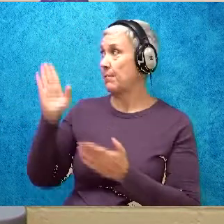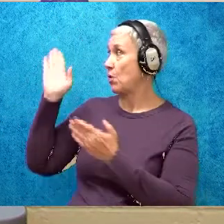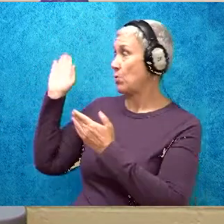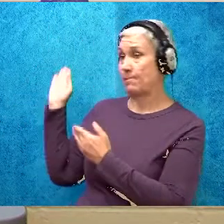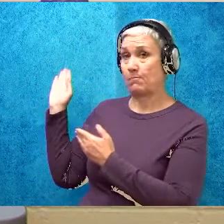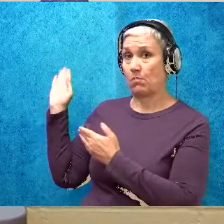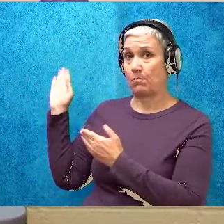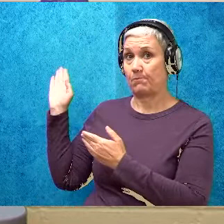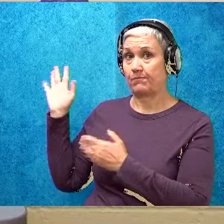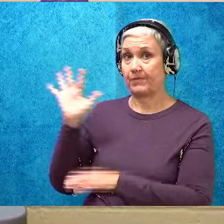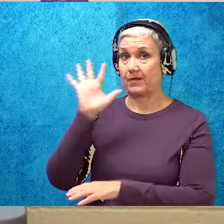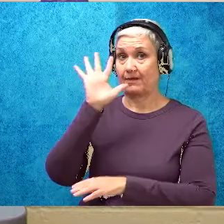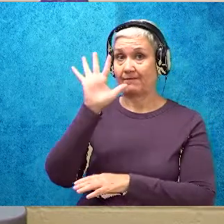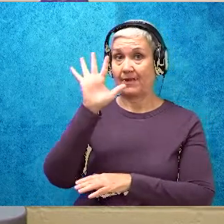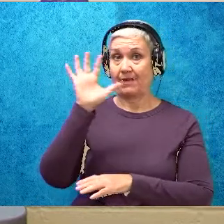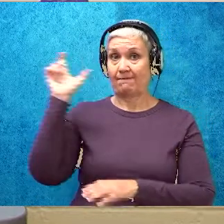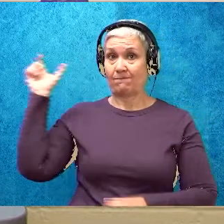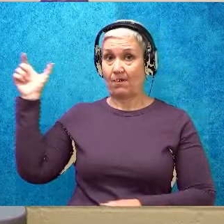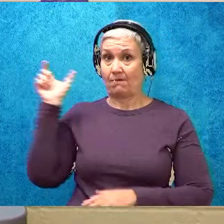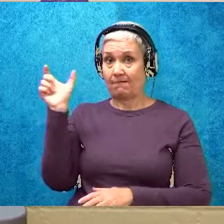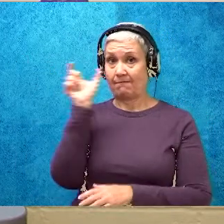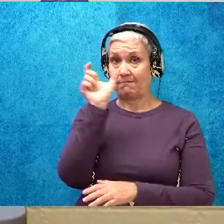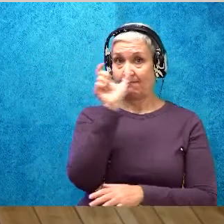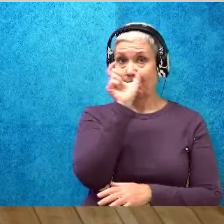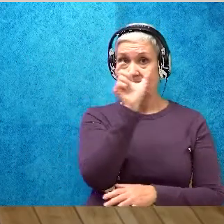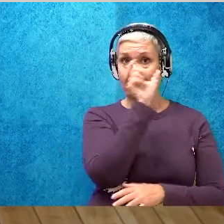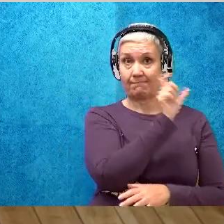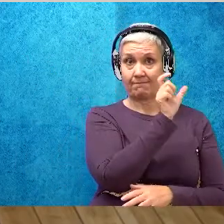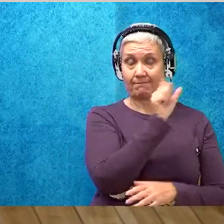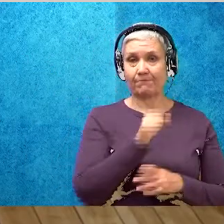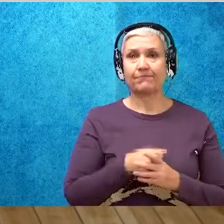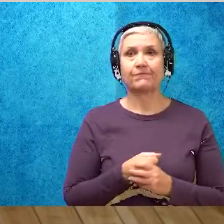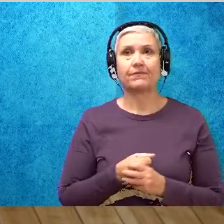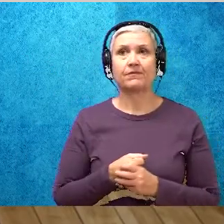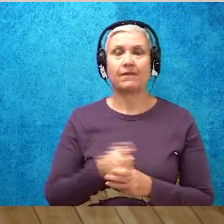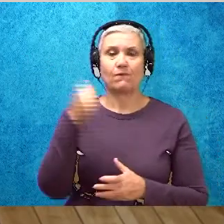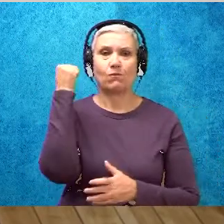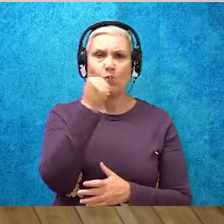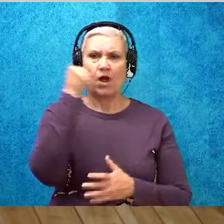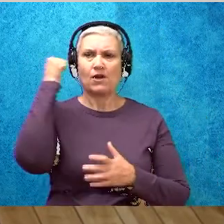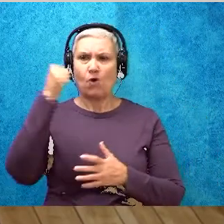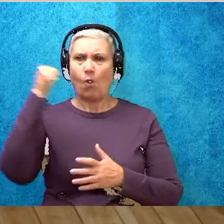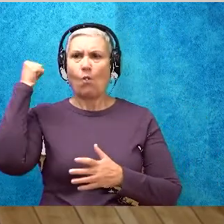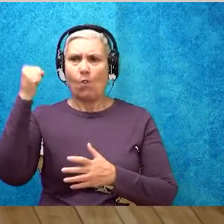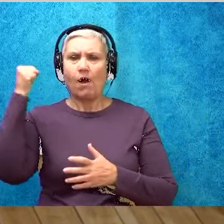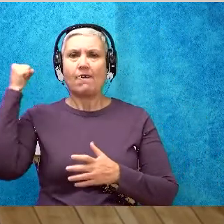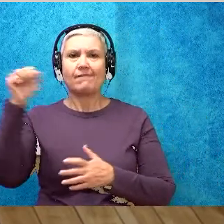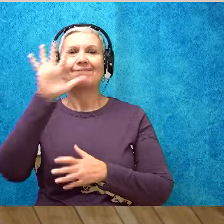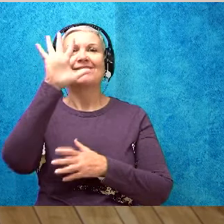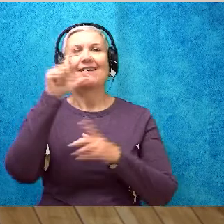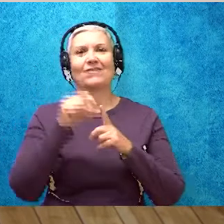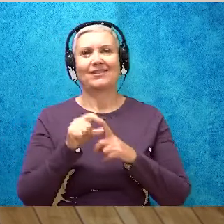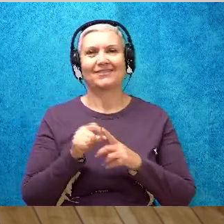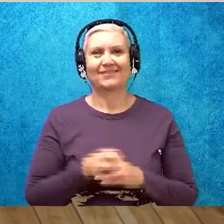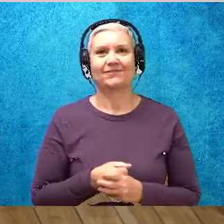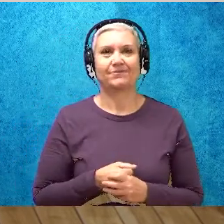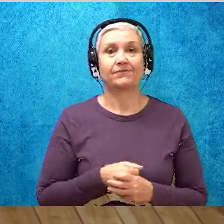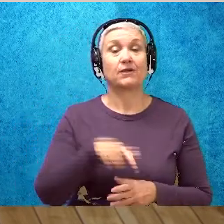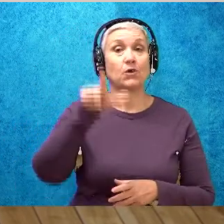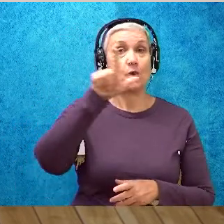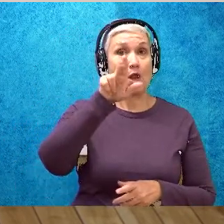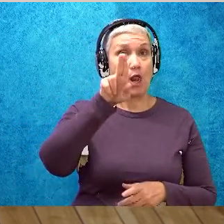there are five spaces there. When we pound it, we pound out five words. Let's read it again. Luke